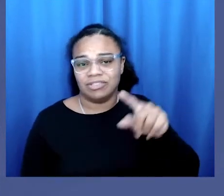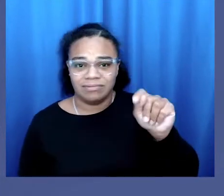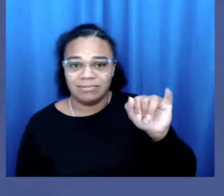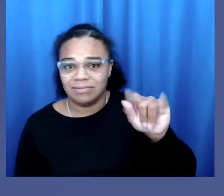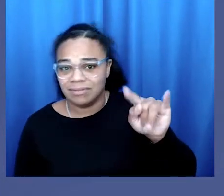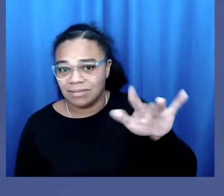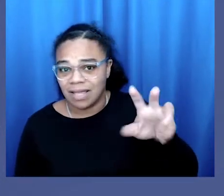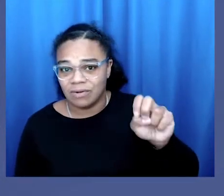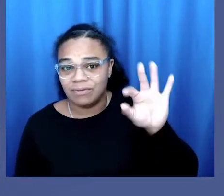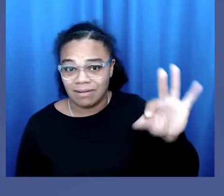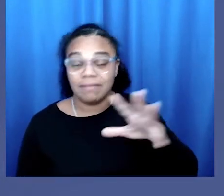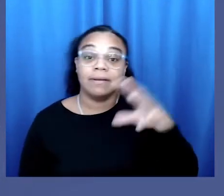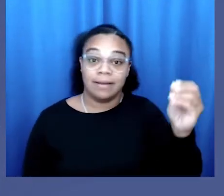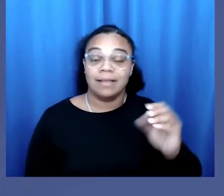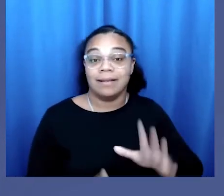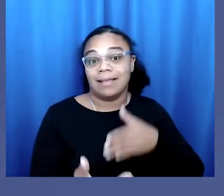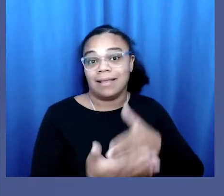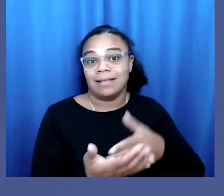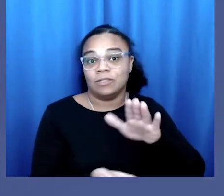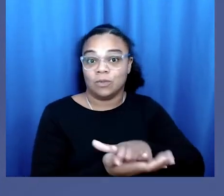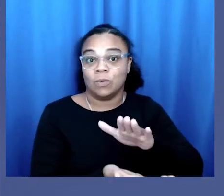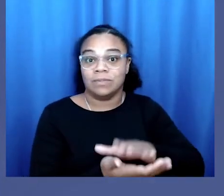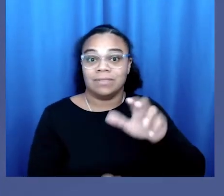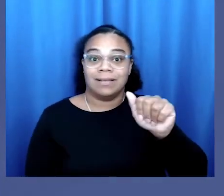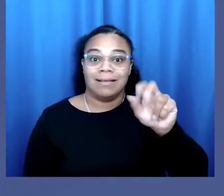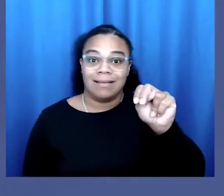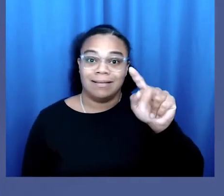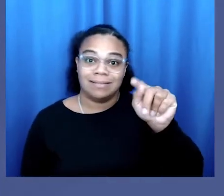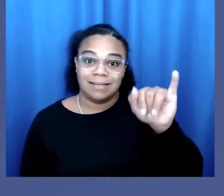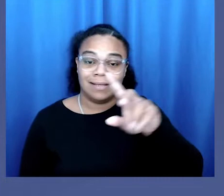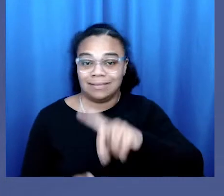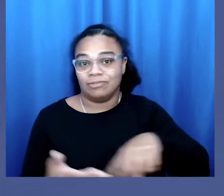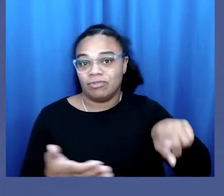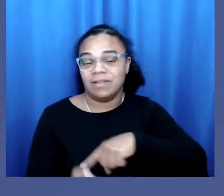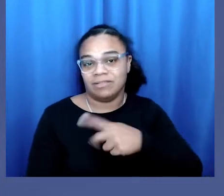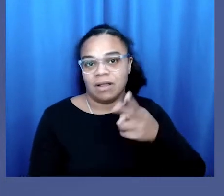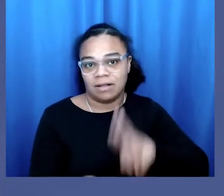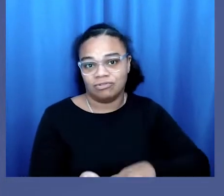under Title IX, as well as breach of the school's anti-discrimination contract.